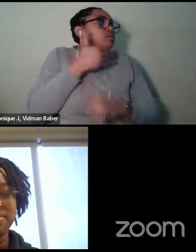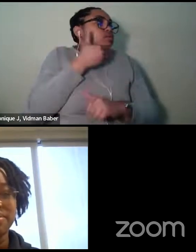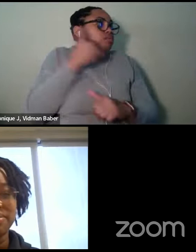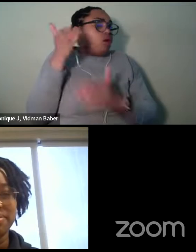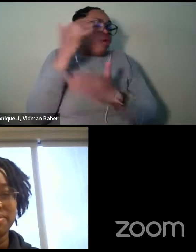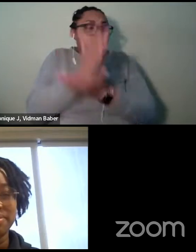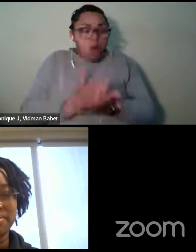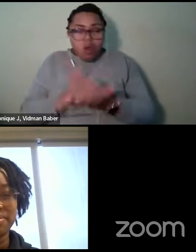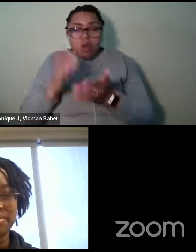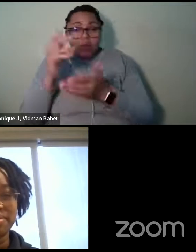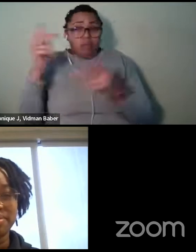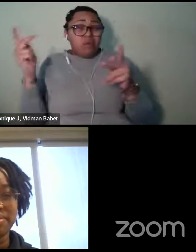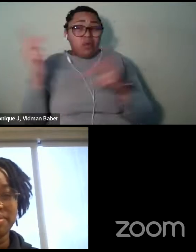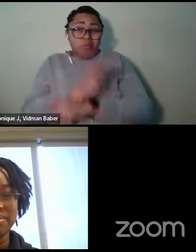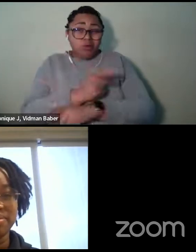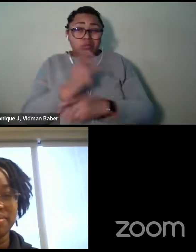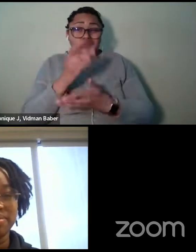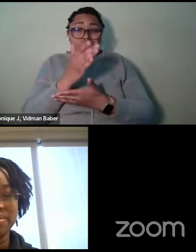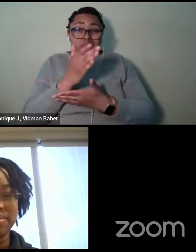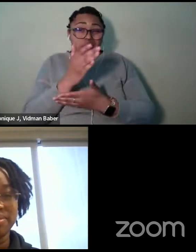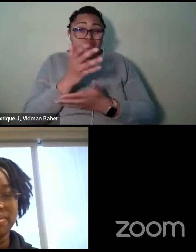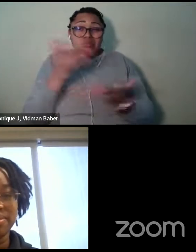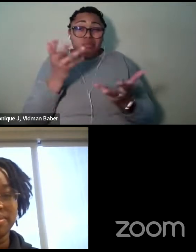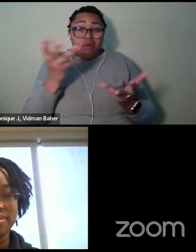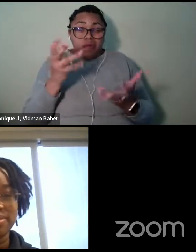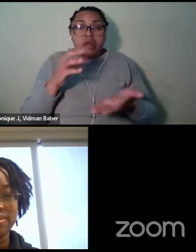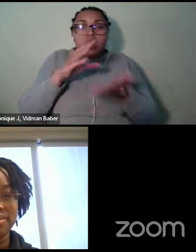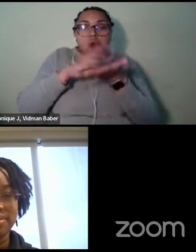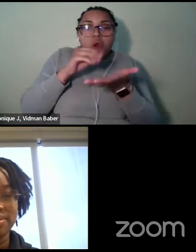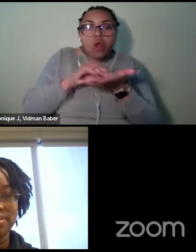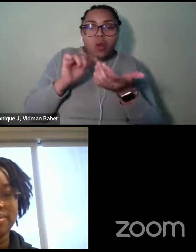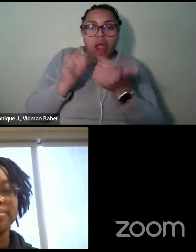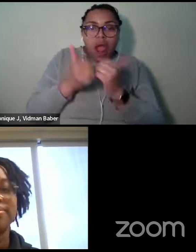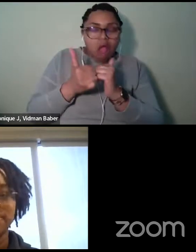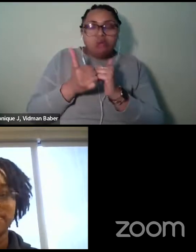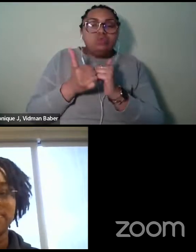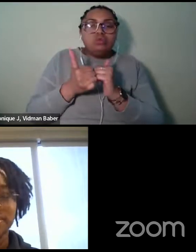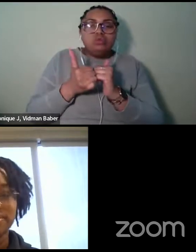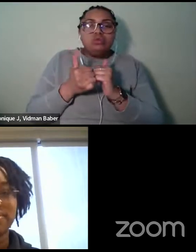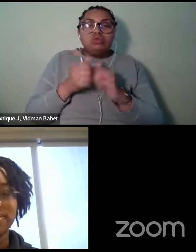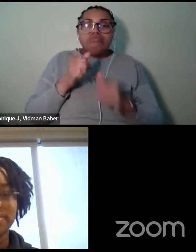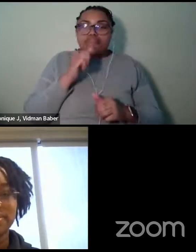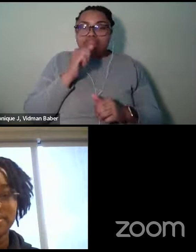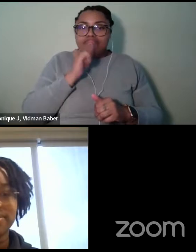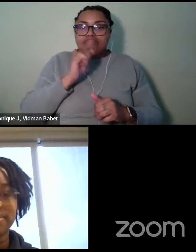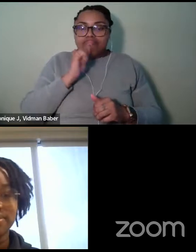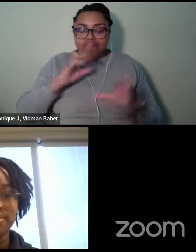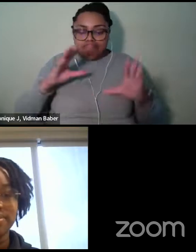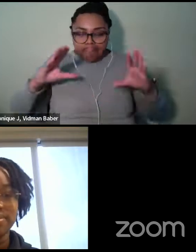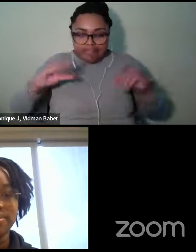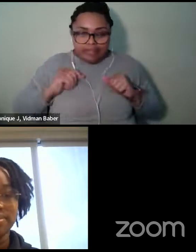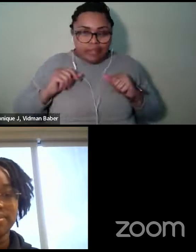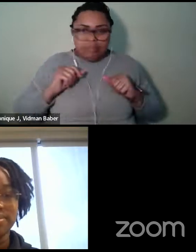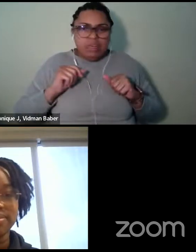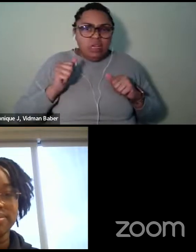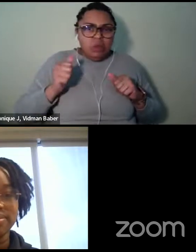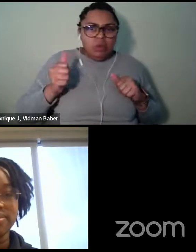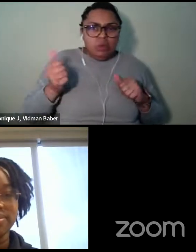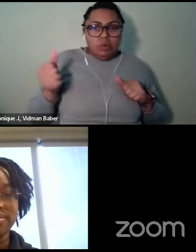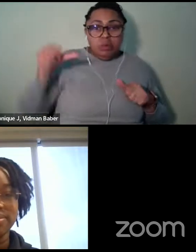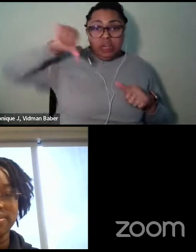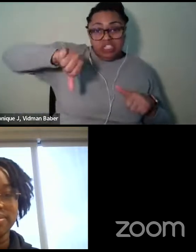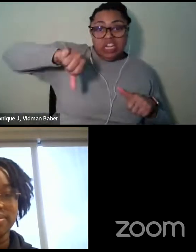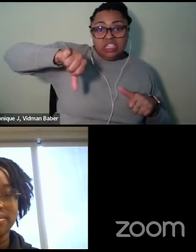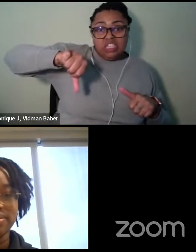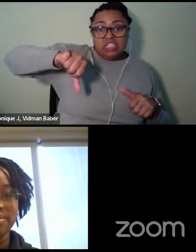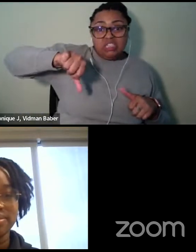course is learning how to deal with rejection because I'll most, I'll say 99% of writers,